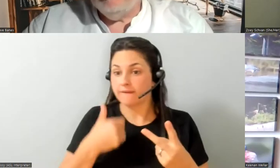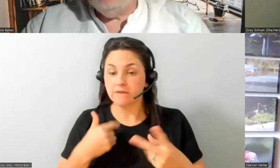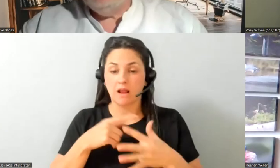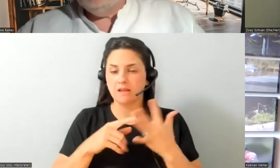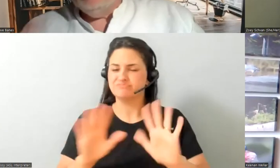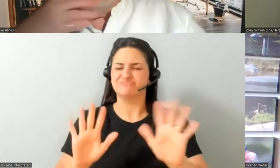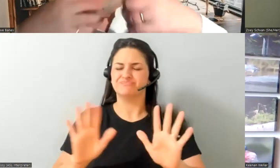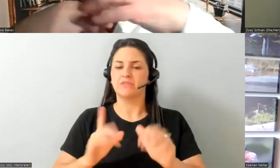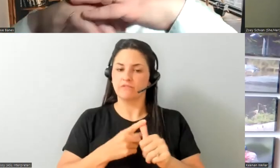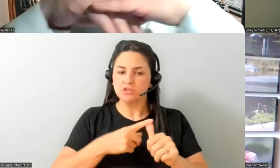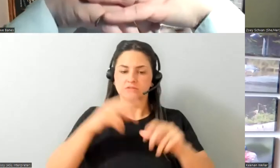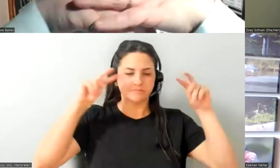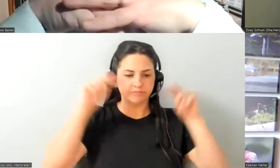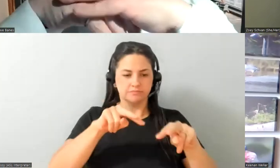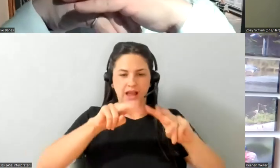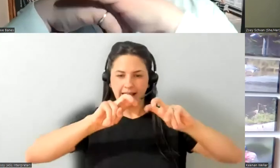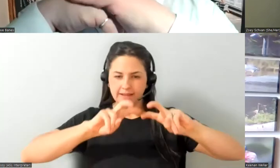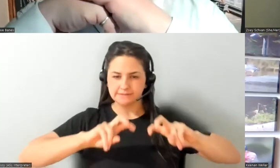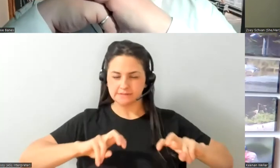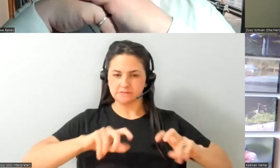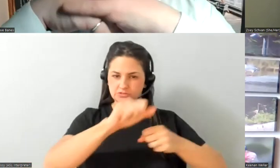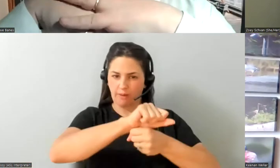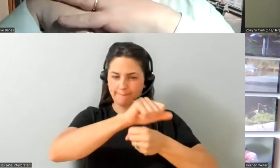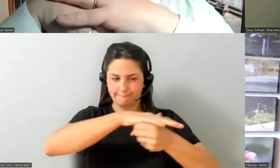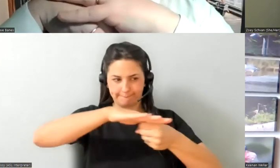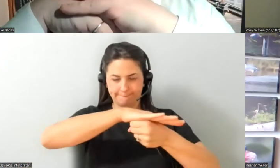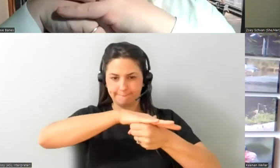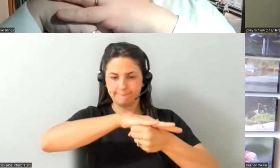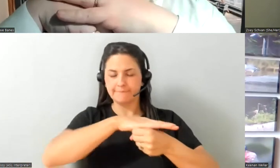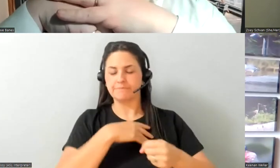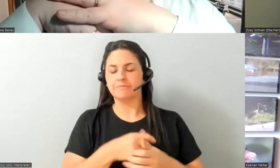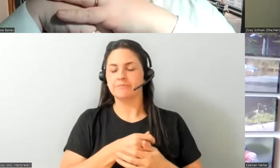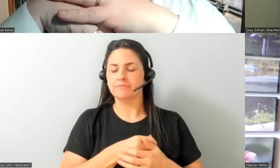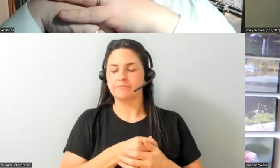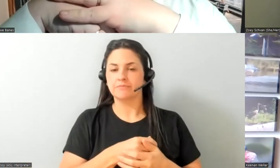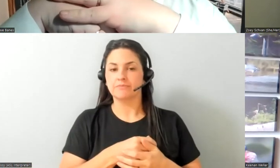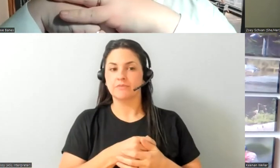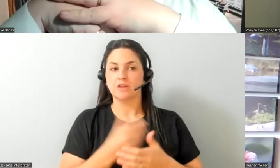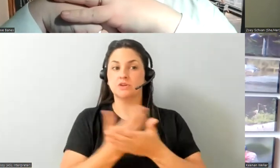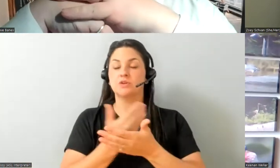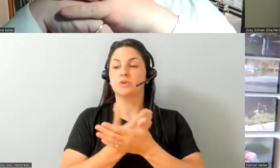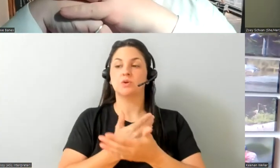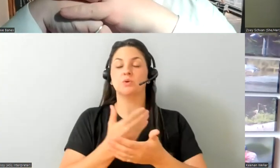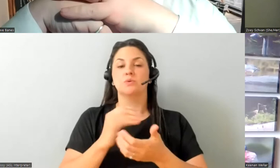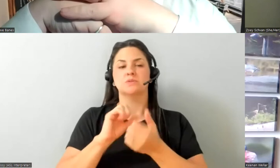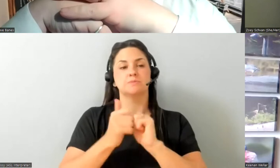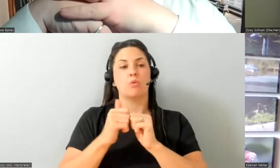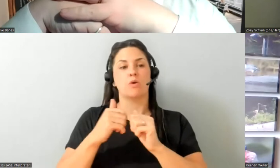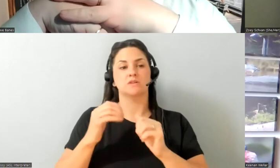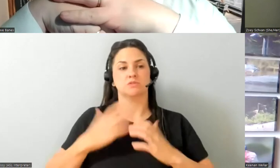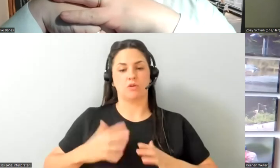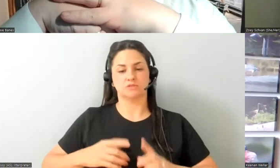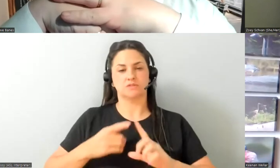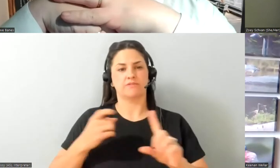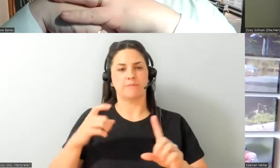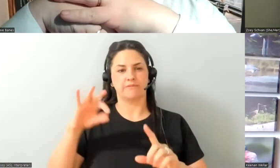analysis and you know one of the things that happened with a really cool uh new sports store from france that's set up around here called cathlan i think it's